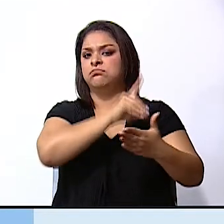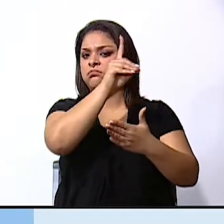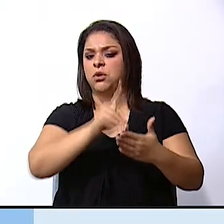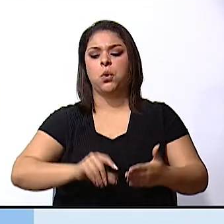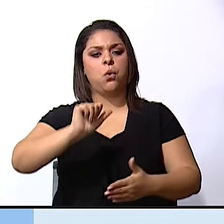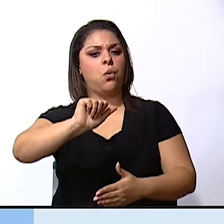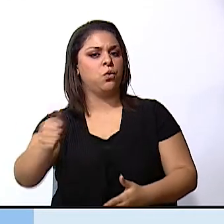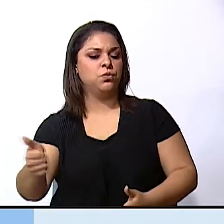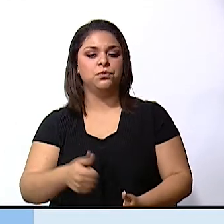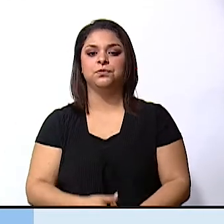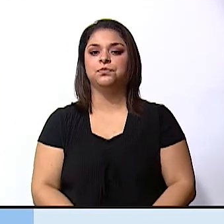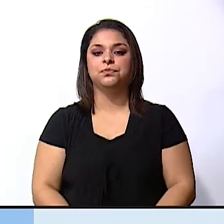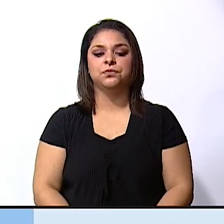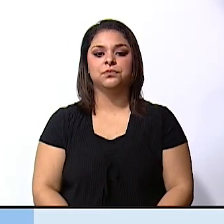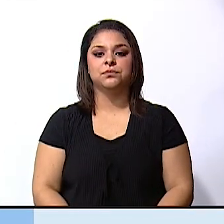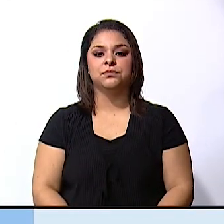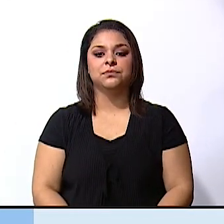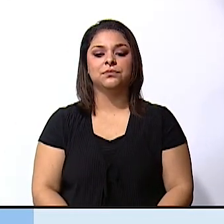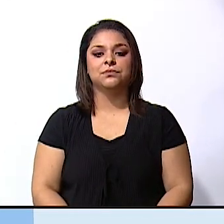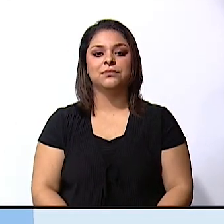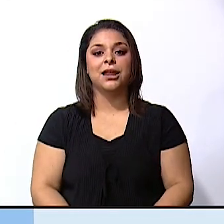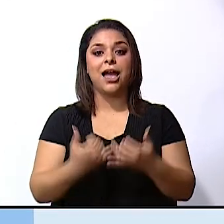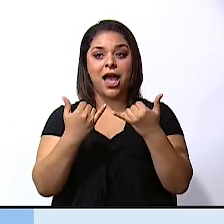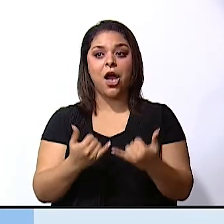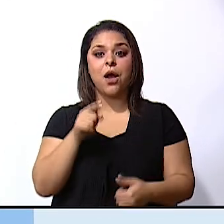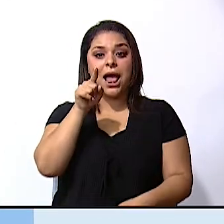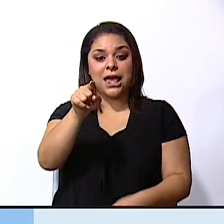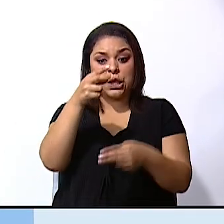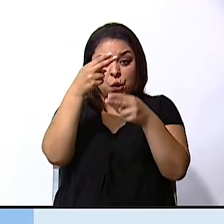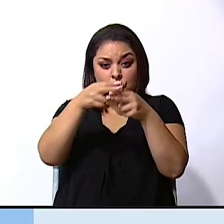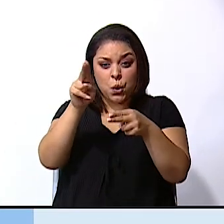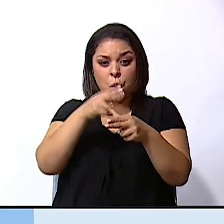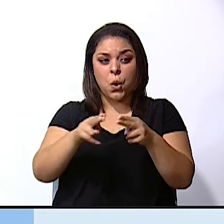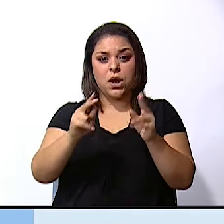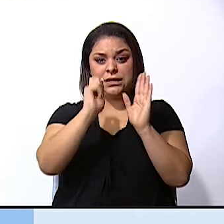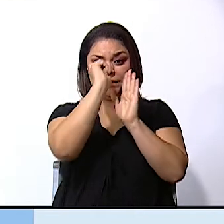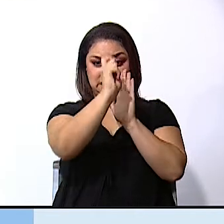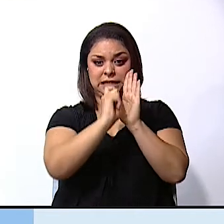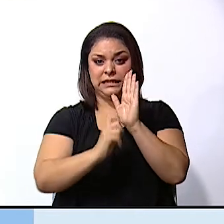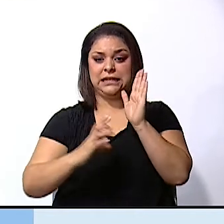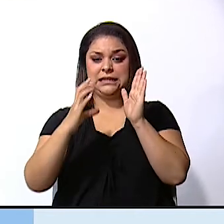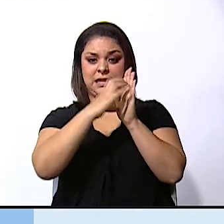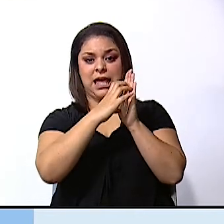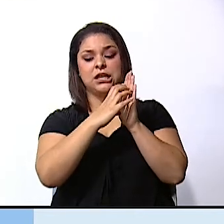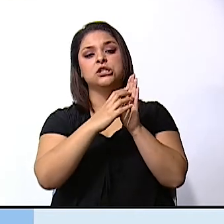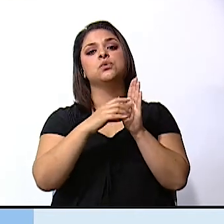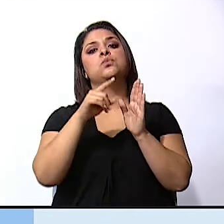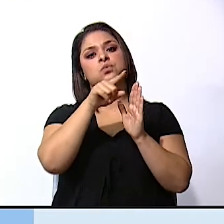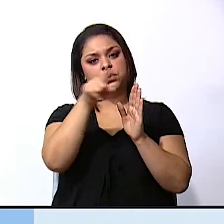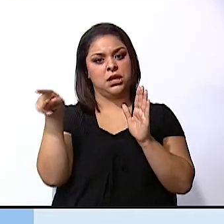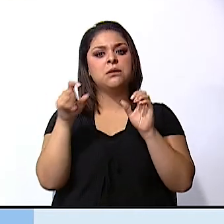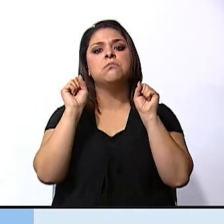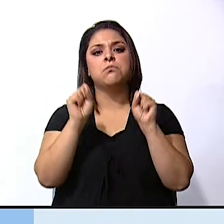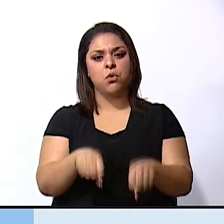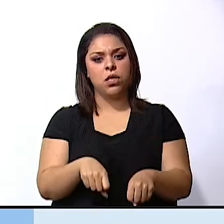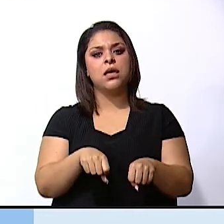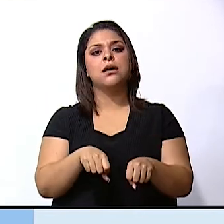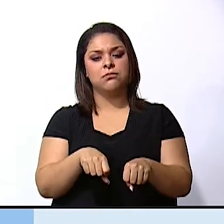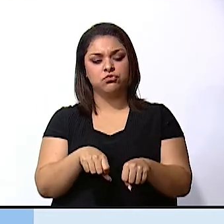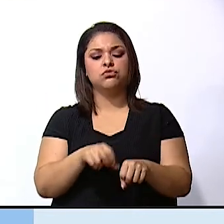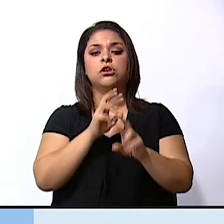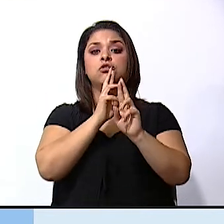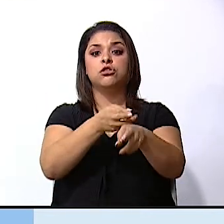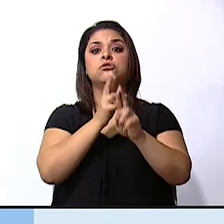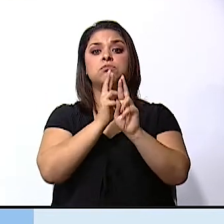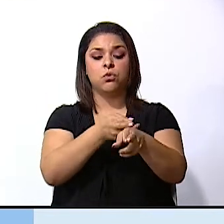Now, here we have a short text that is going to be helpful in order to answer,